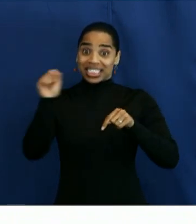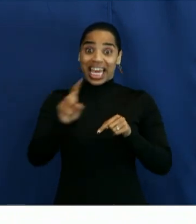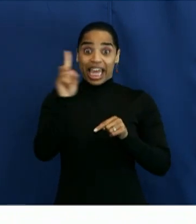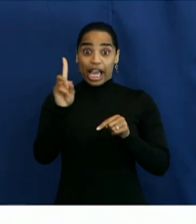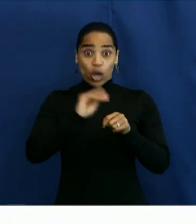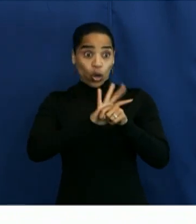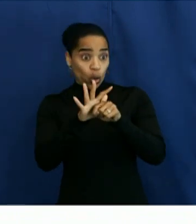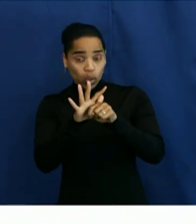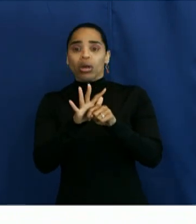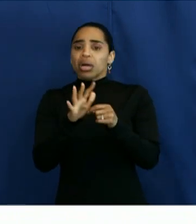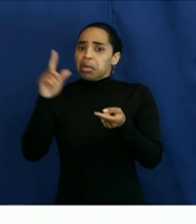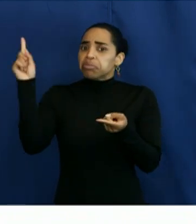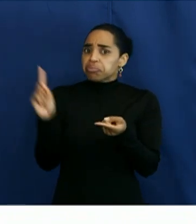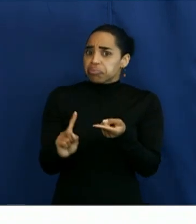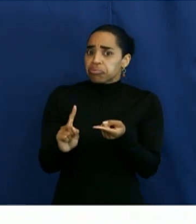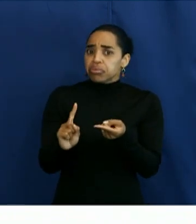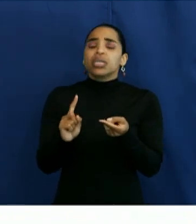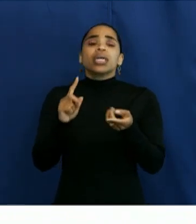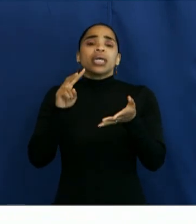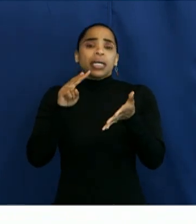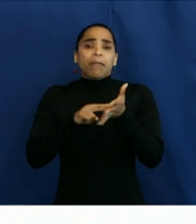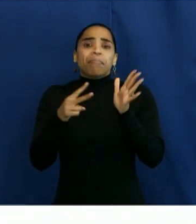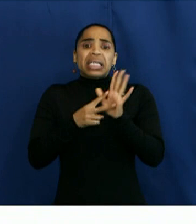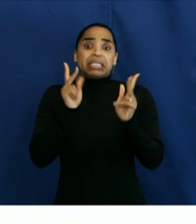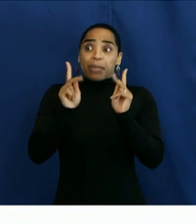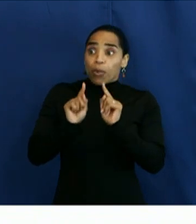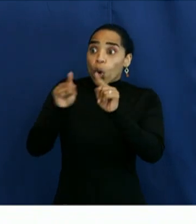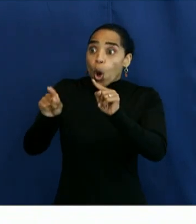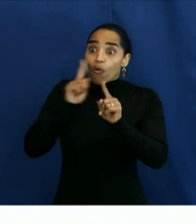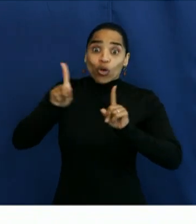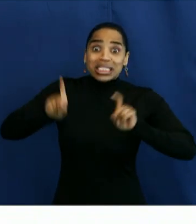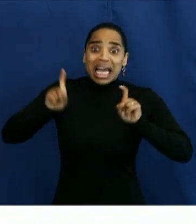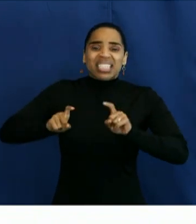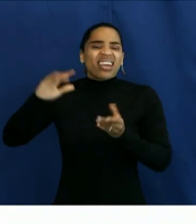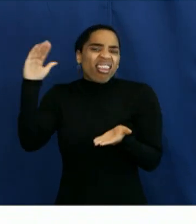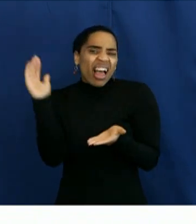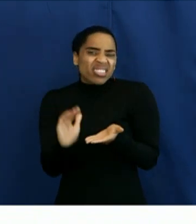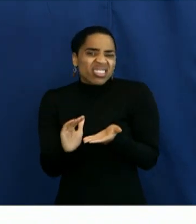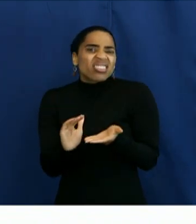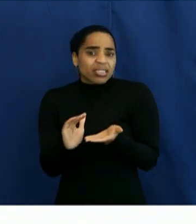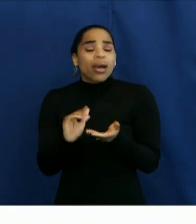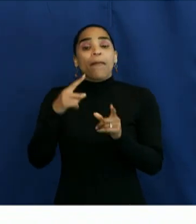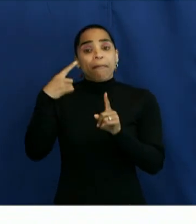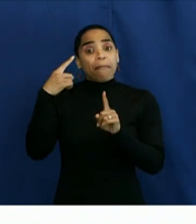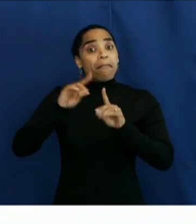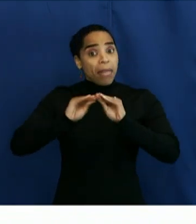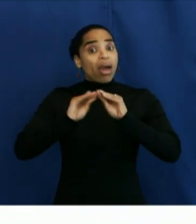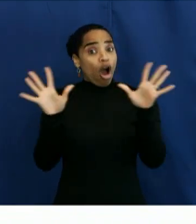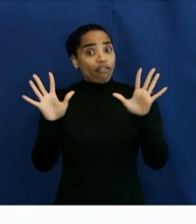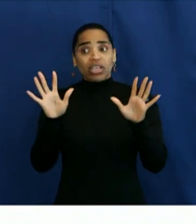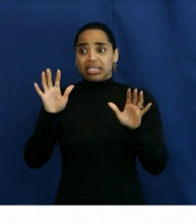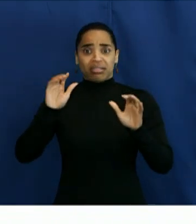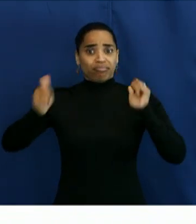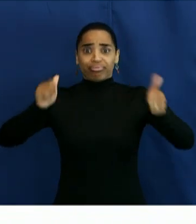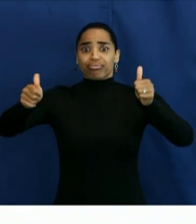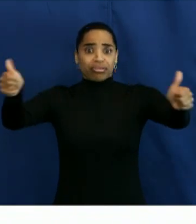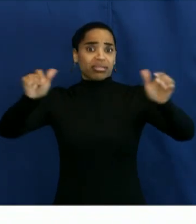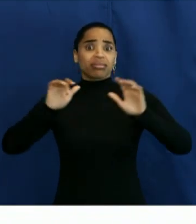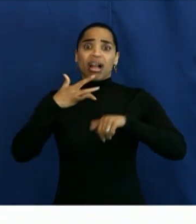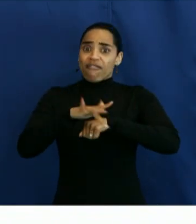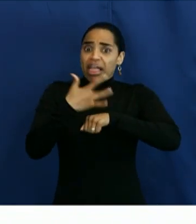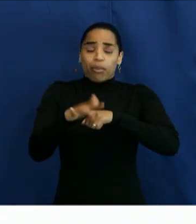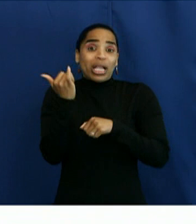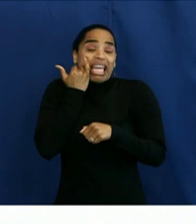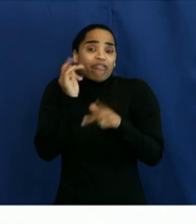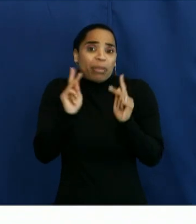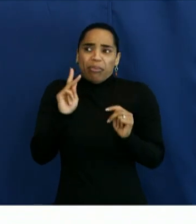not because it's not available to San Diegans or seeking the tests less. But we will continue to ensure that the testing will be available, widely